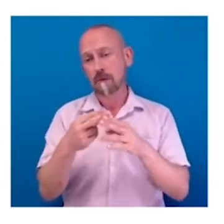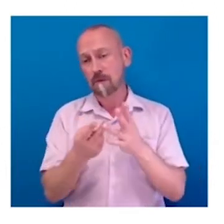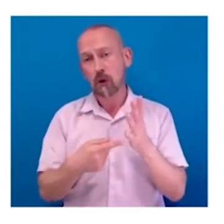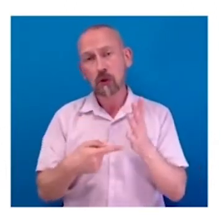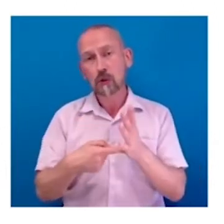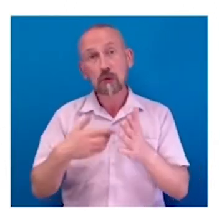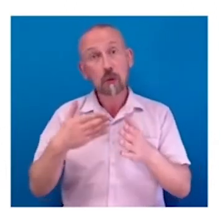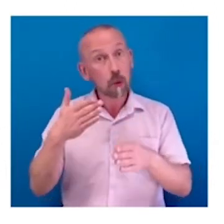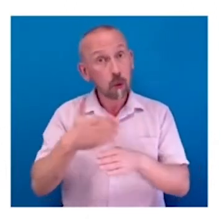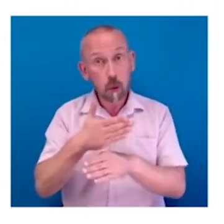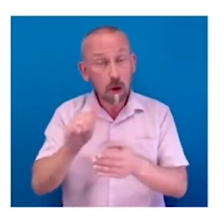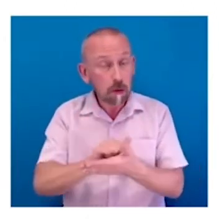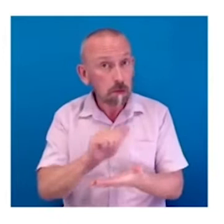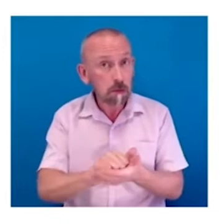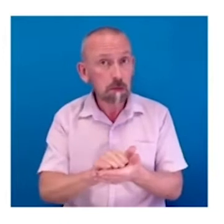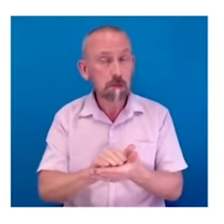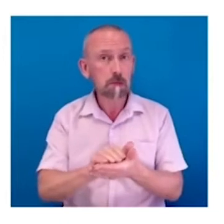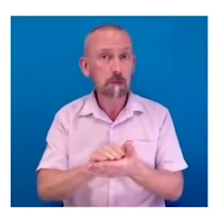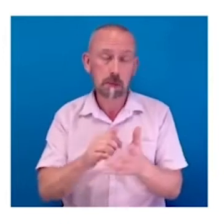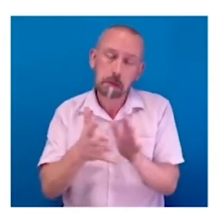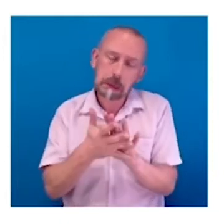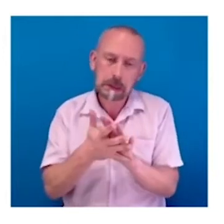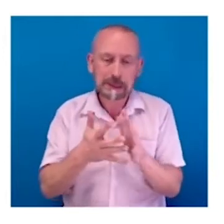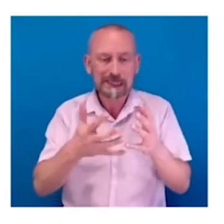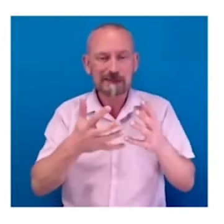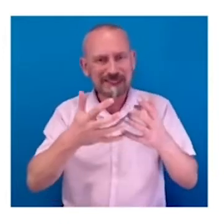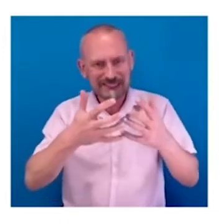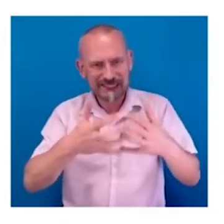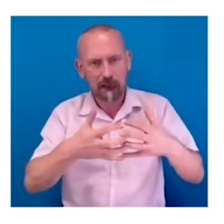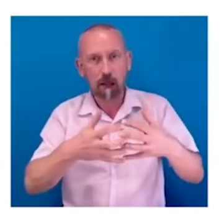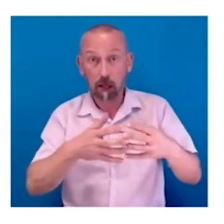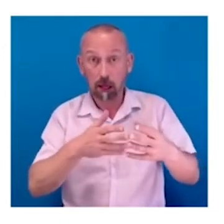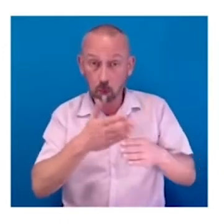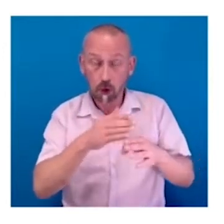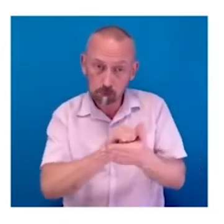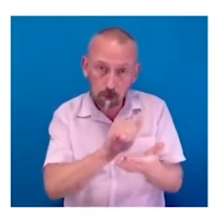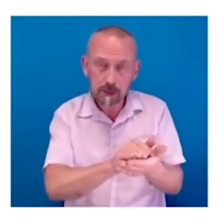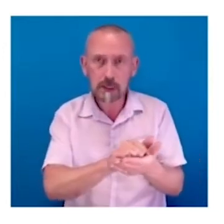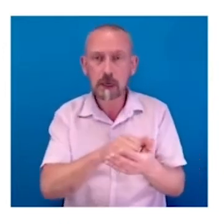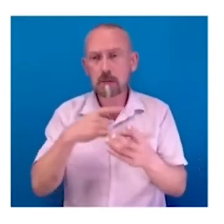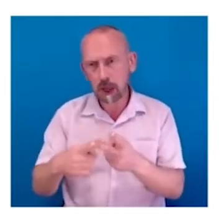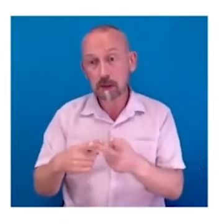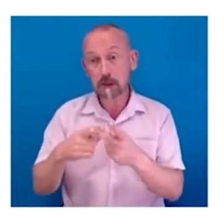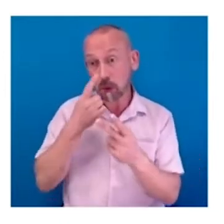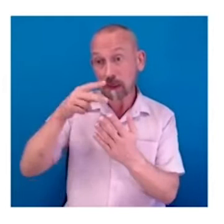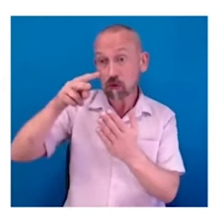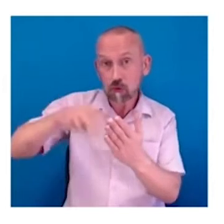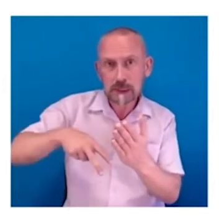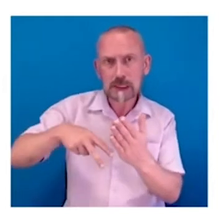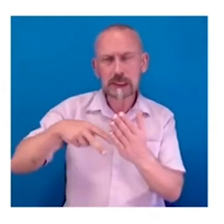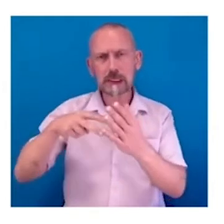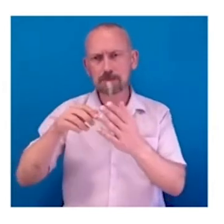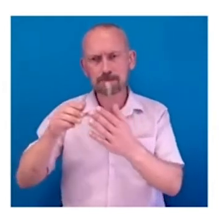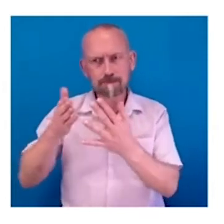from a functionality point of view, from a legibility point of view in the different environments as well. And this is sort of like the